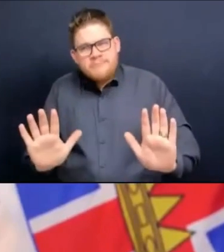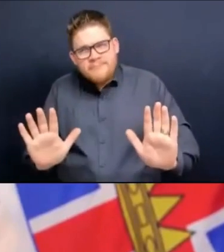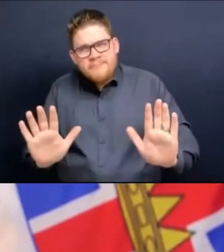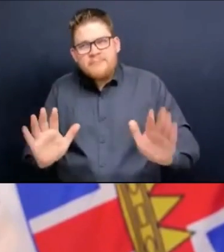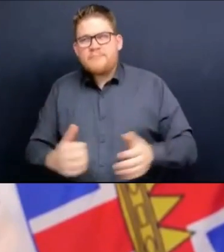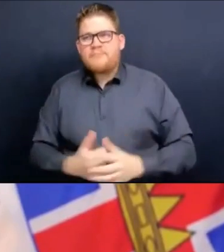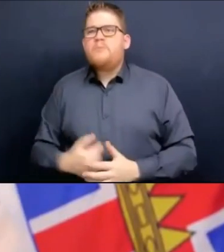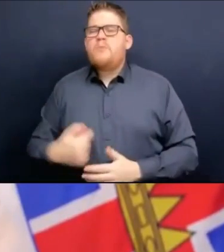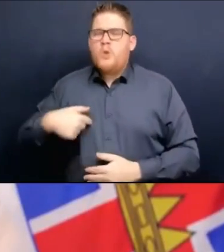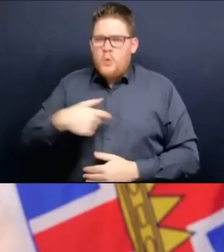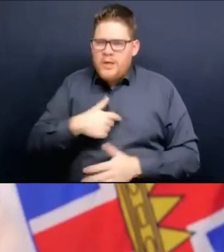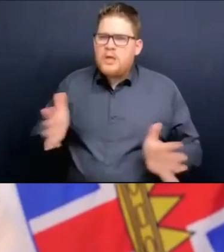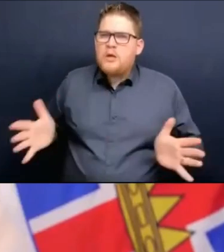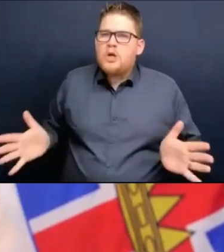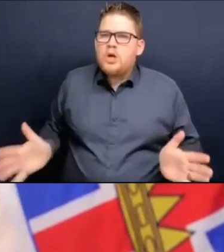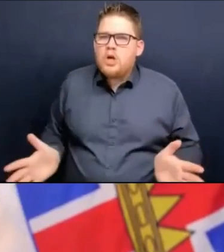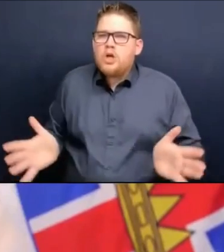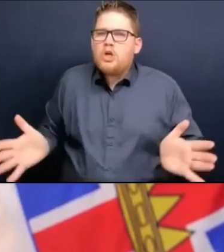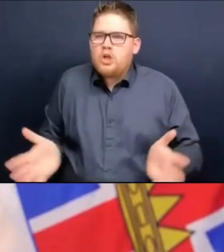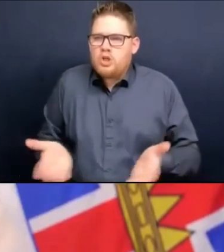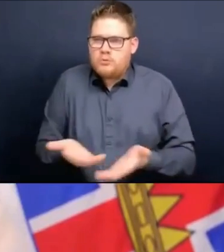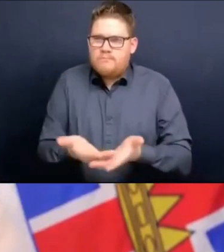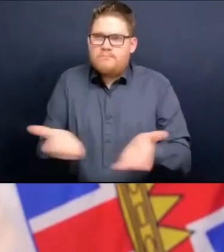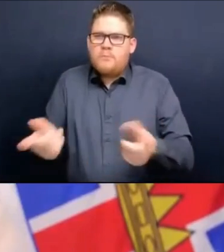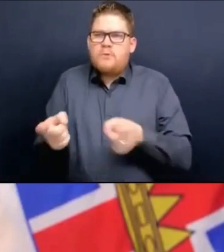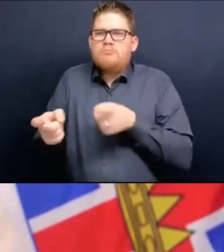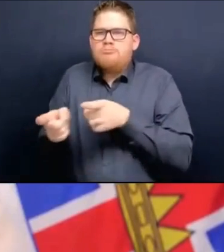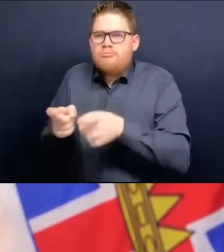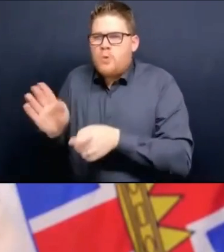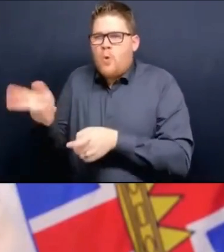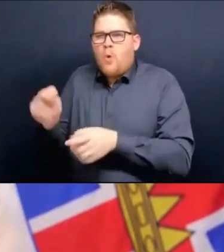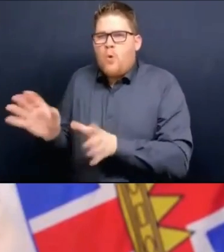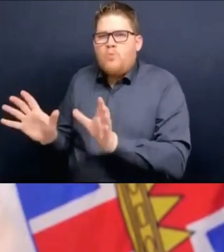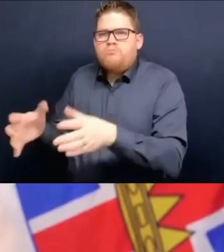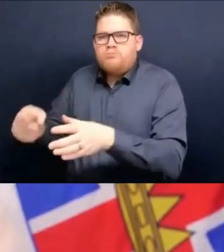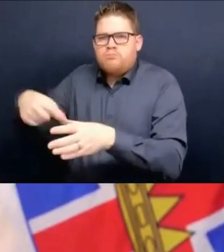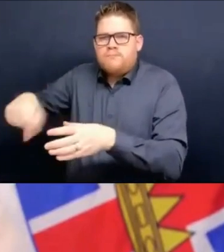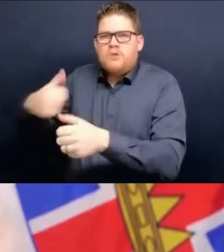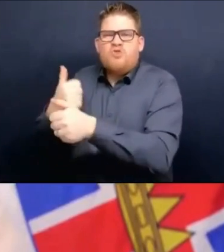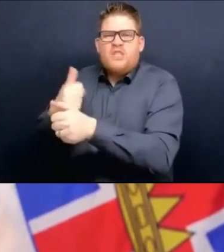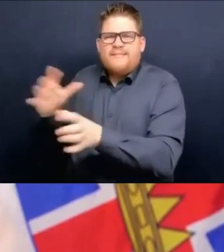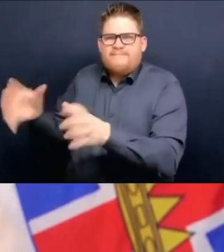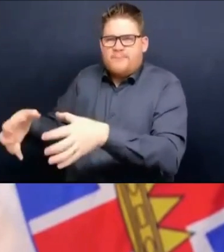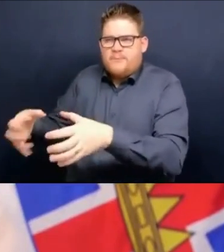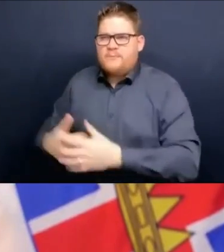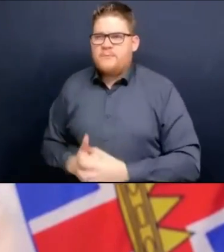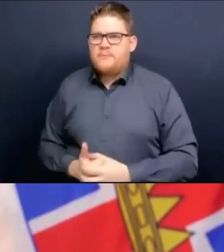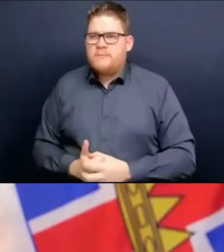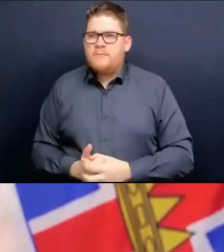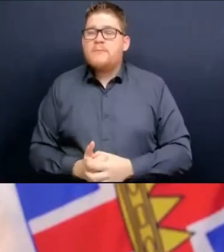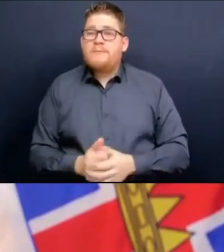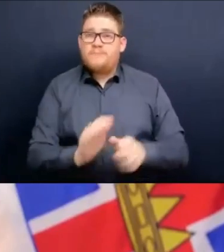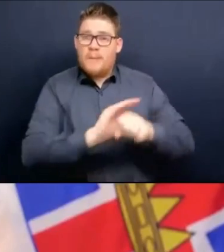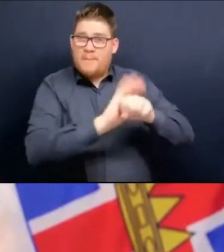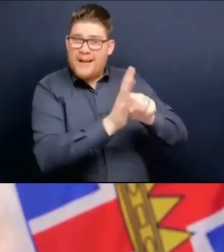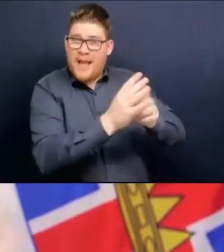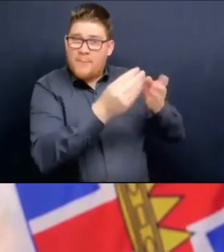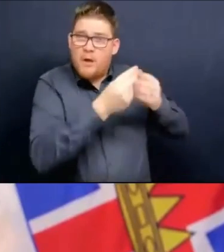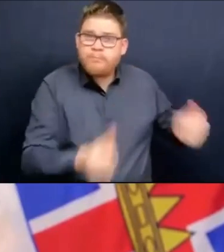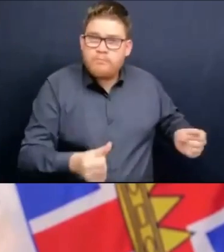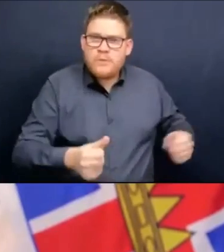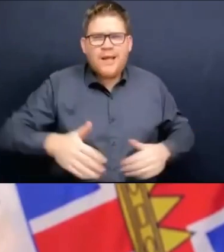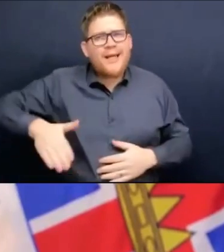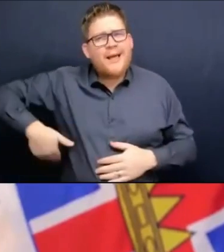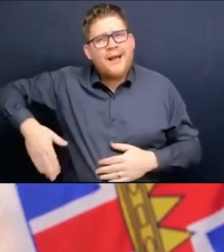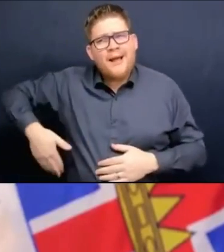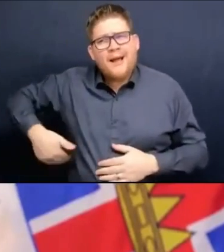in most settings. Yeah. And as I talked about, we're not out of this pandemic yet. We are very much, I believe, in